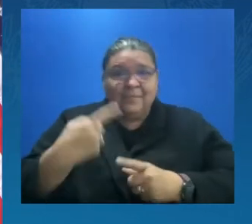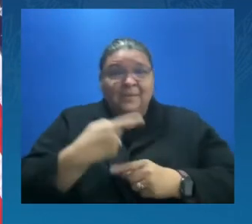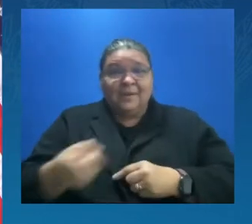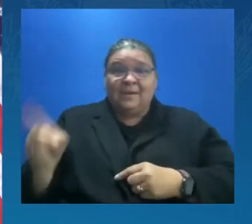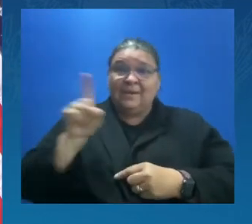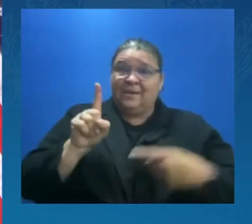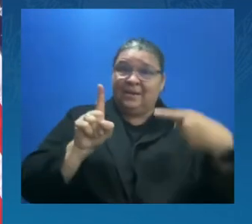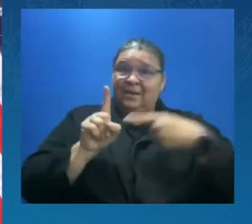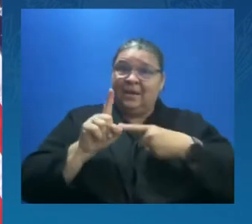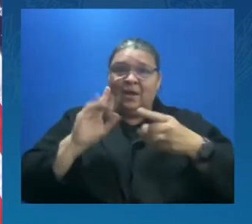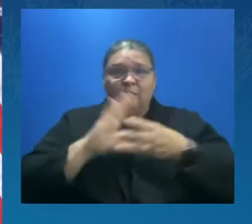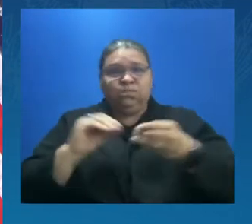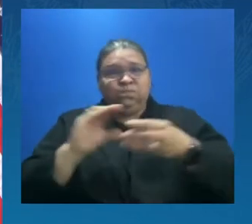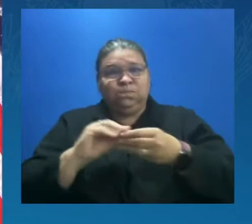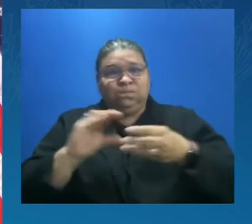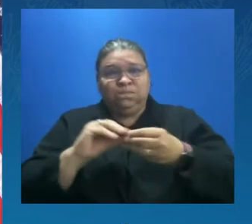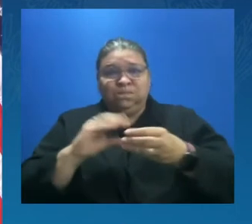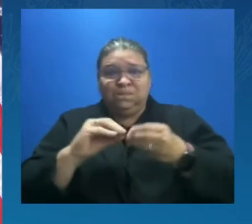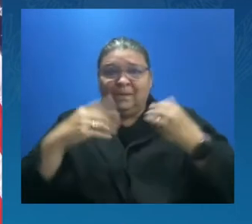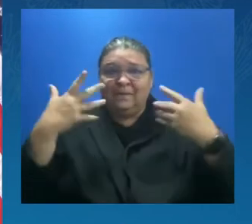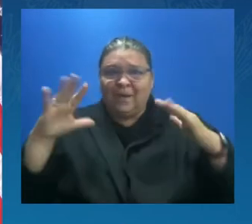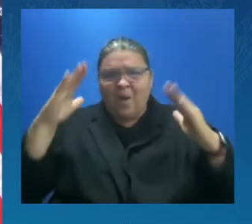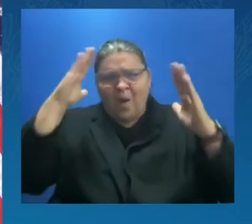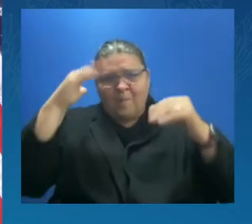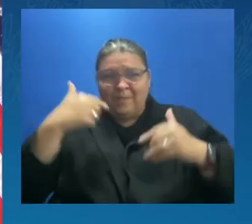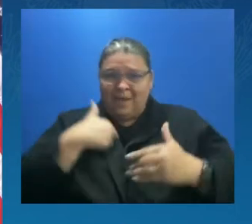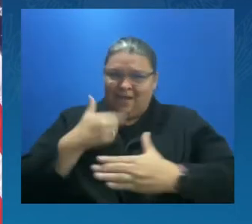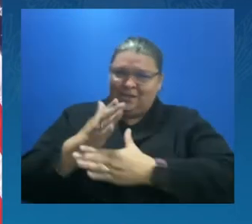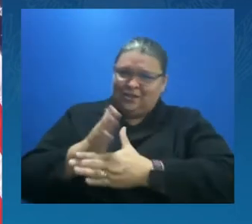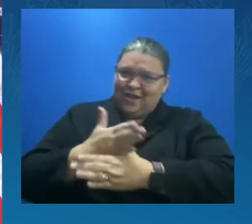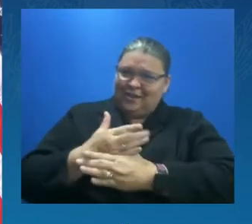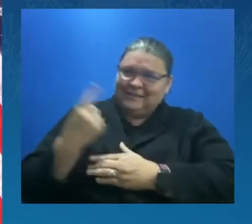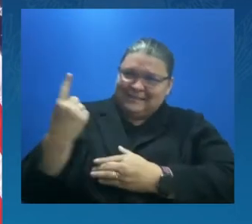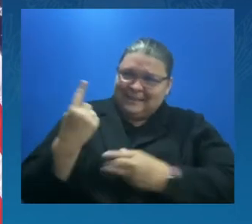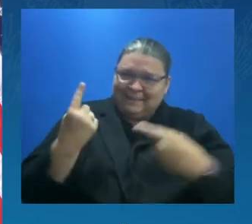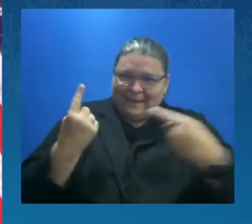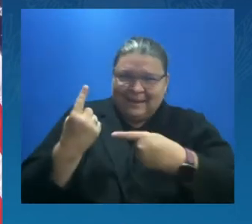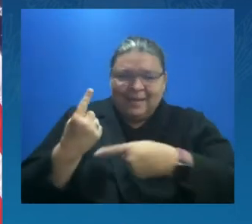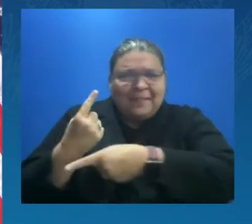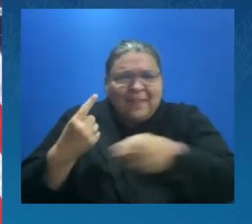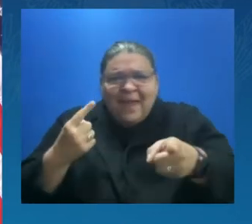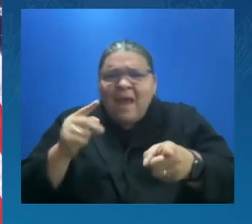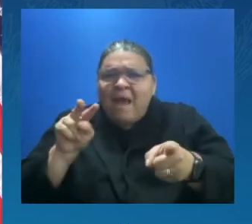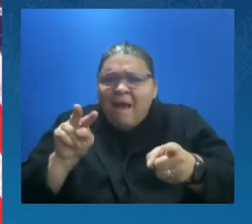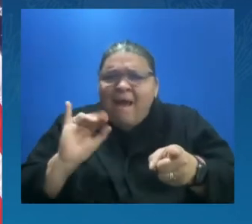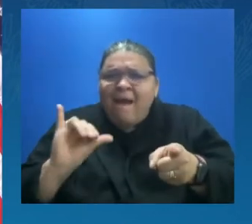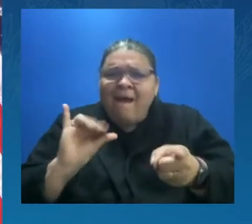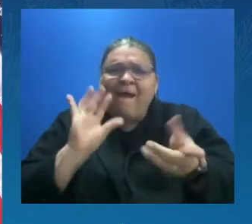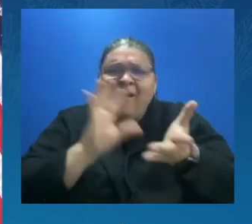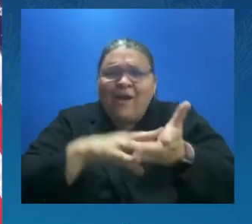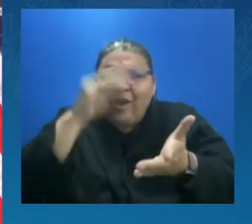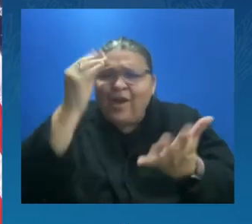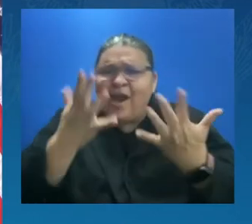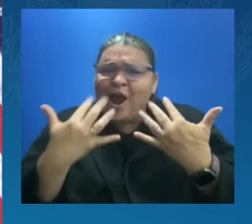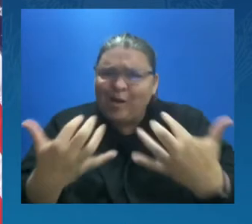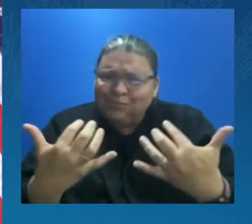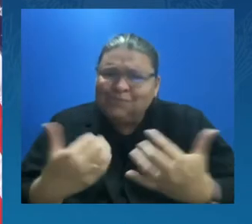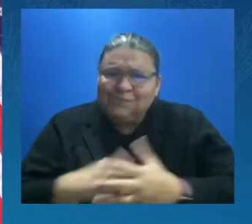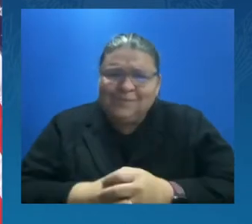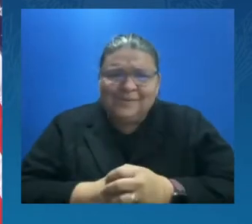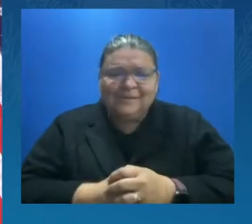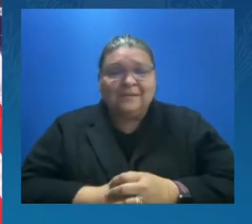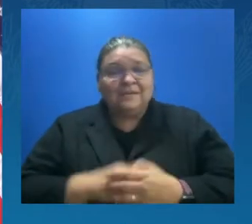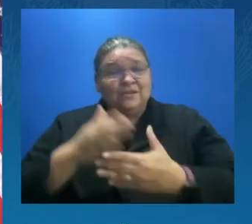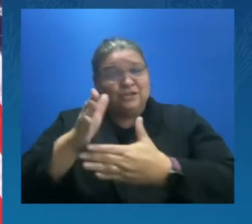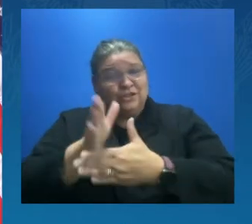share something that people may not know and in that way teach them, but that you help them to feel something, and your words